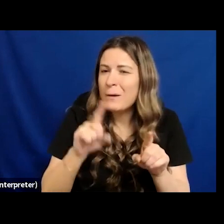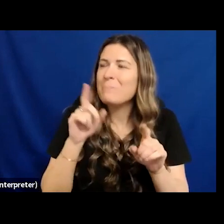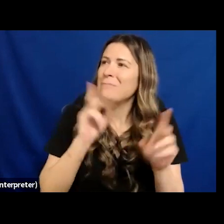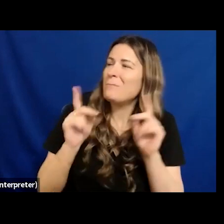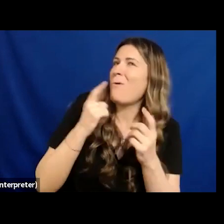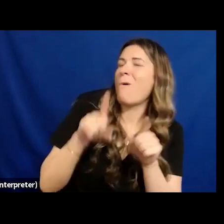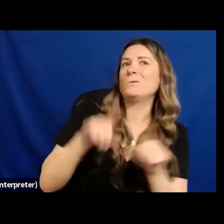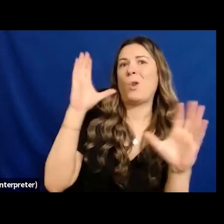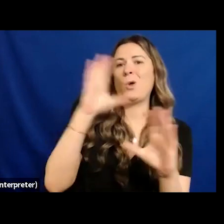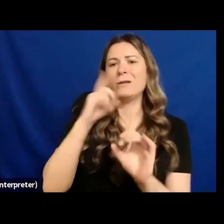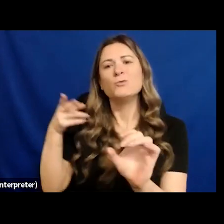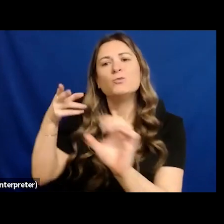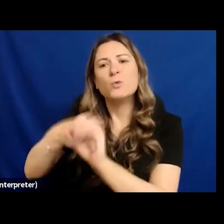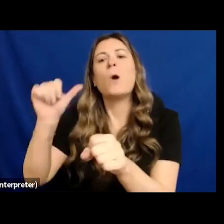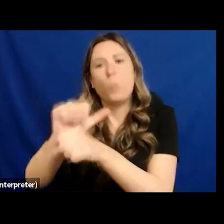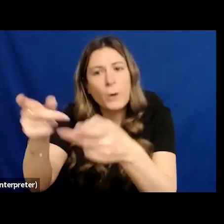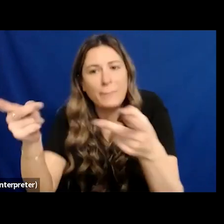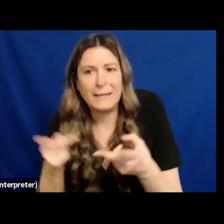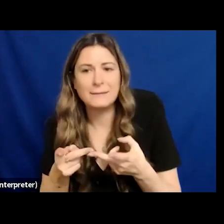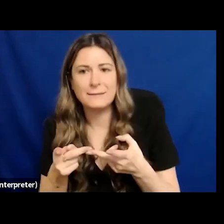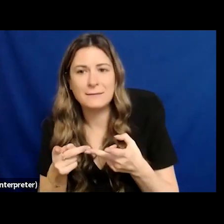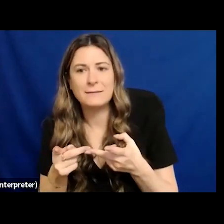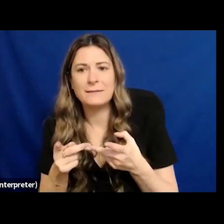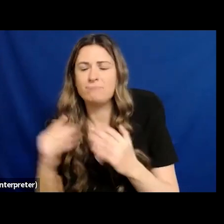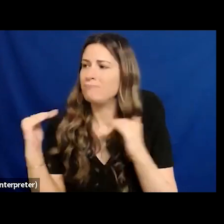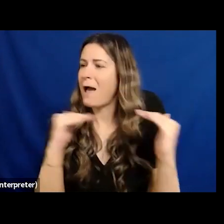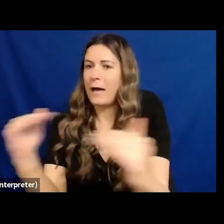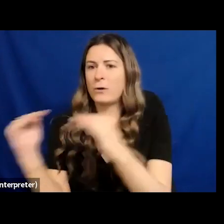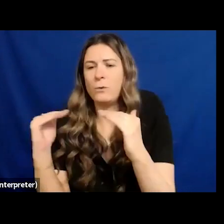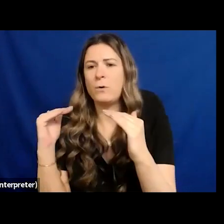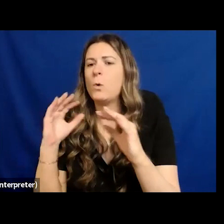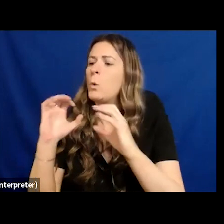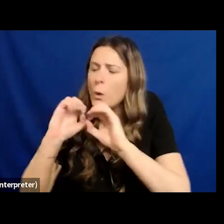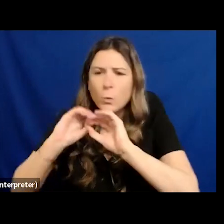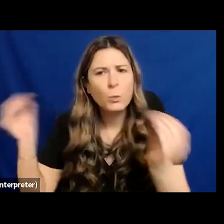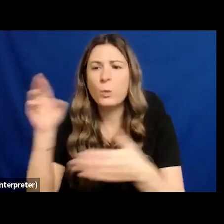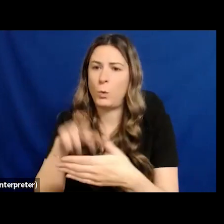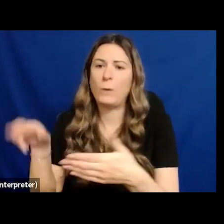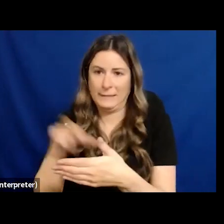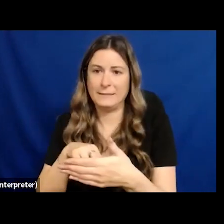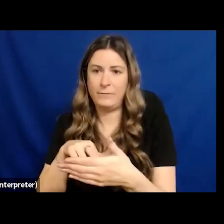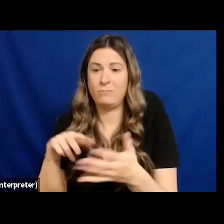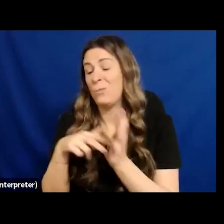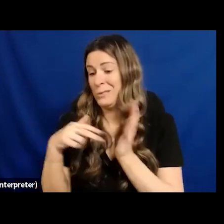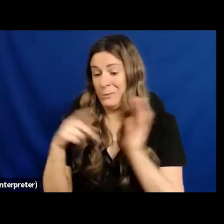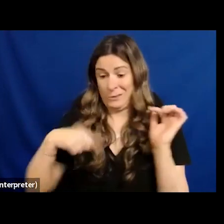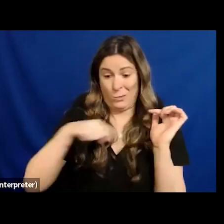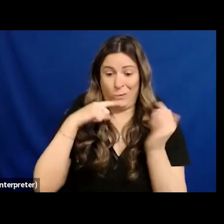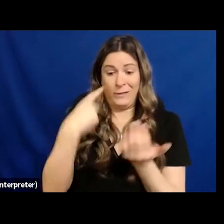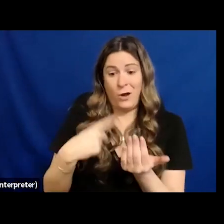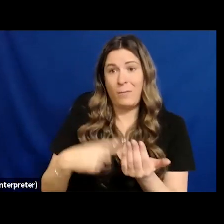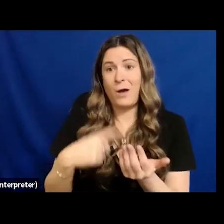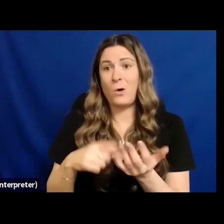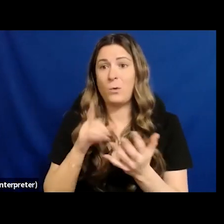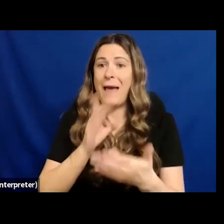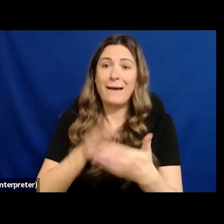fundamental, an equitable anti-racist workplace. When we discuss equity, anti-racism, justice, decolonial practices, or